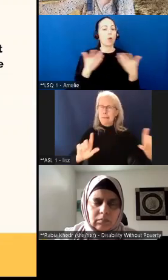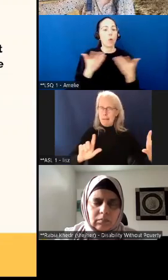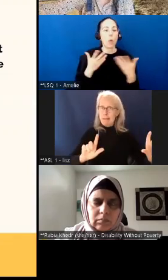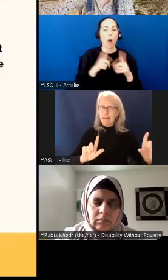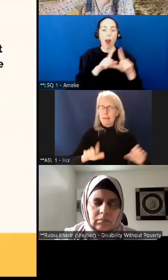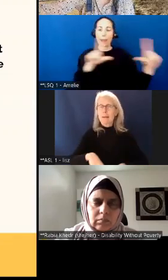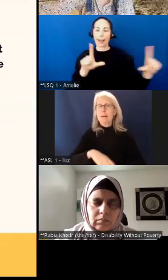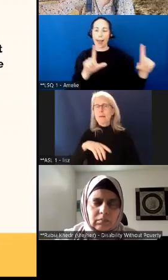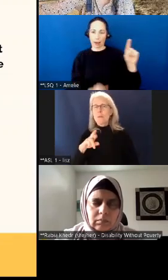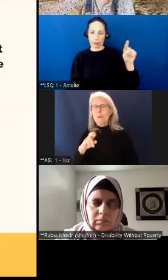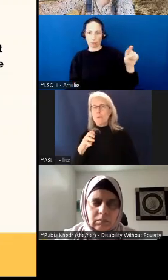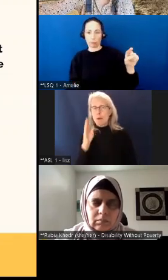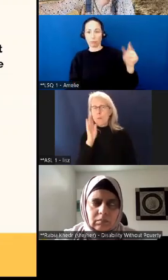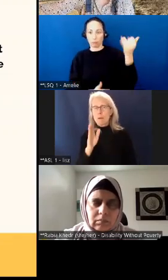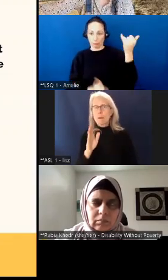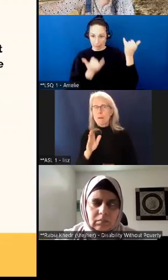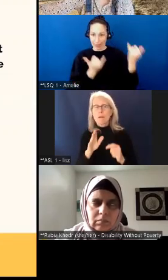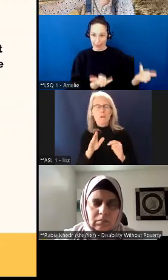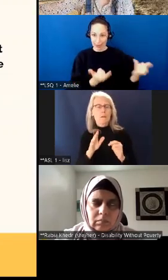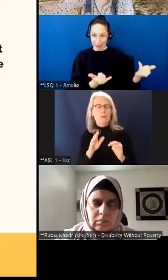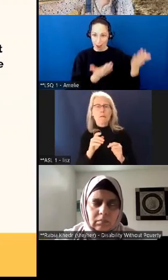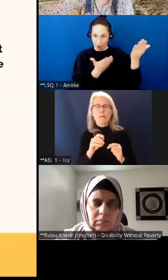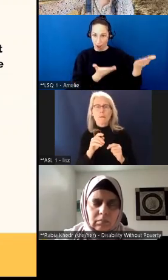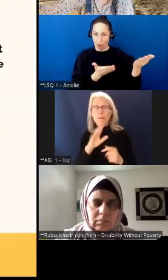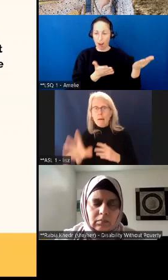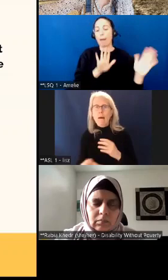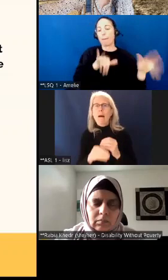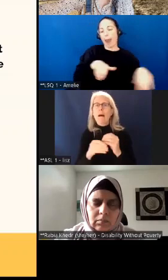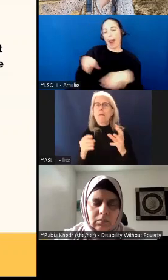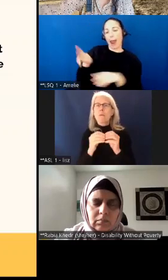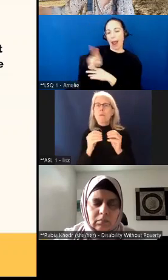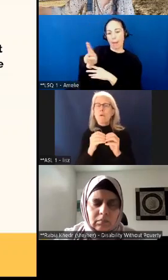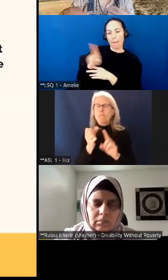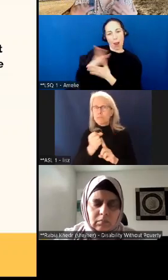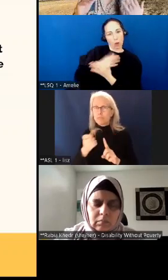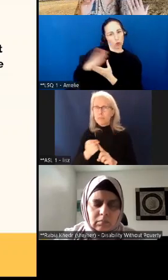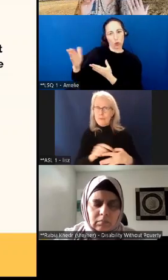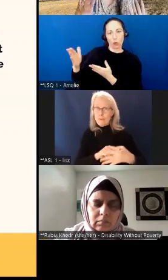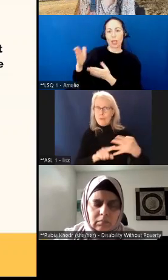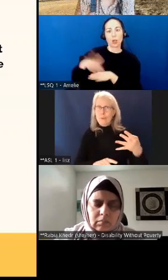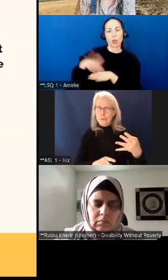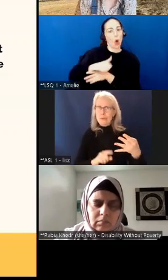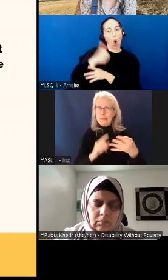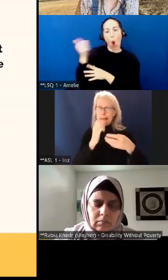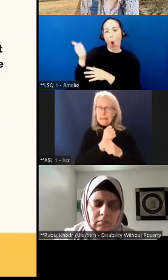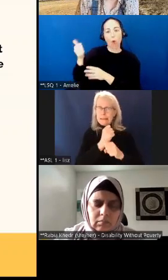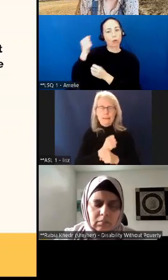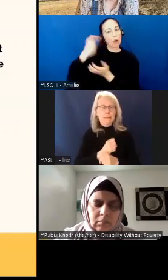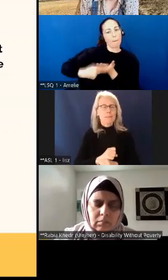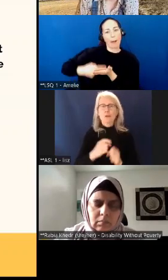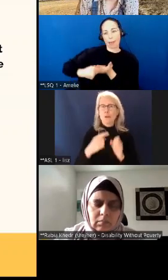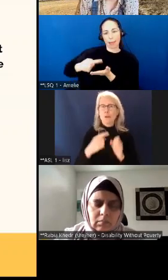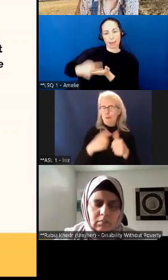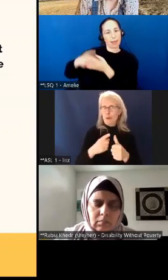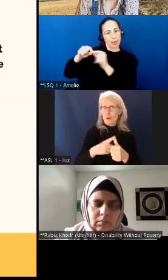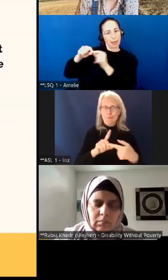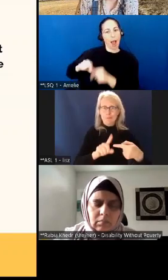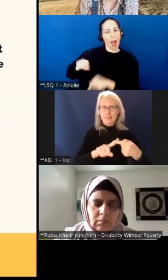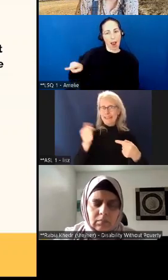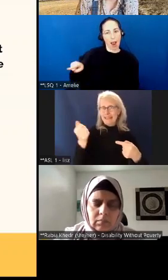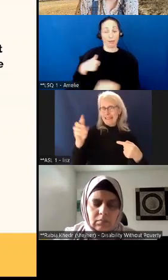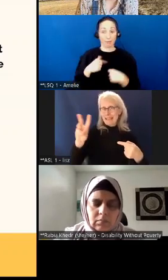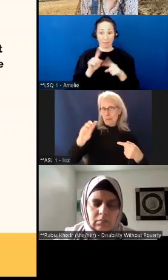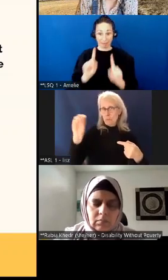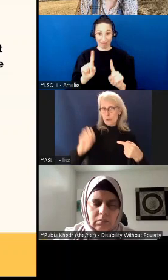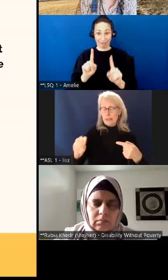is going to pick up with some more reflections from there. 16% of disabled